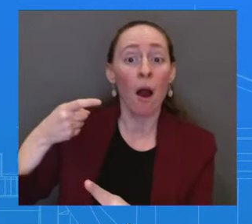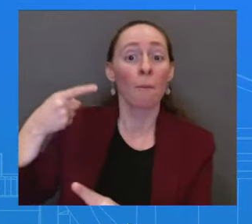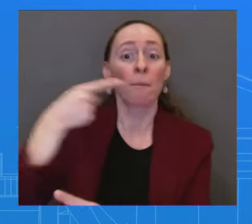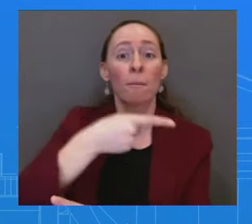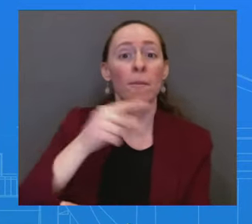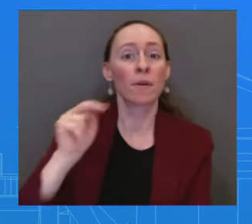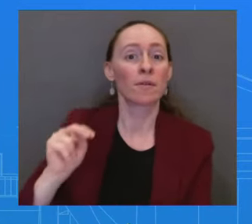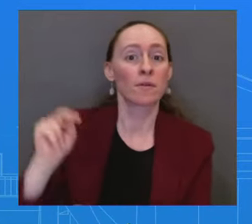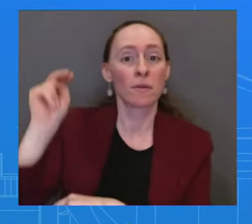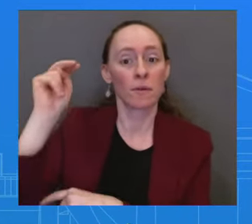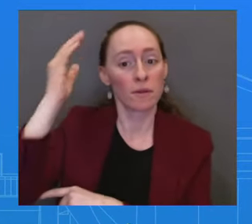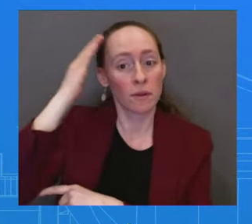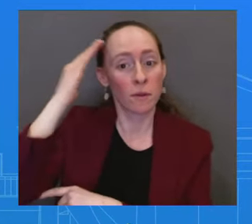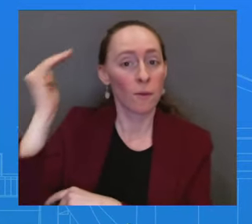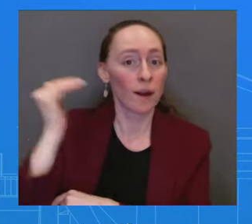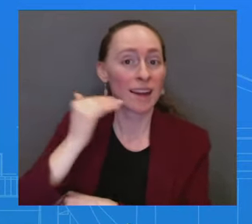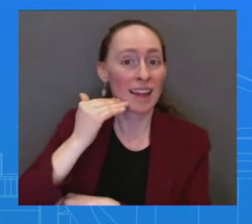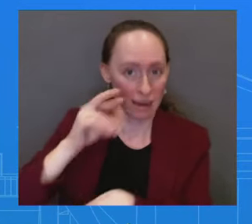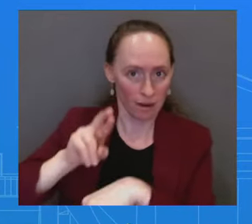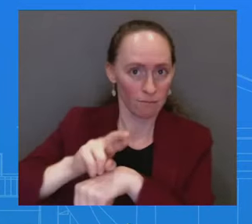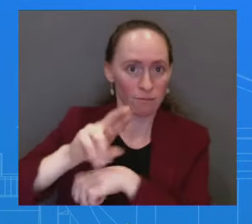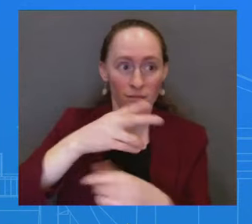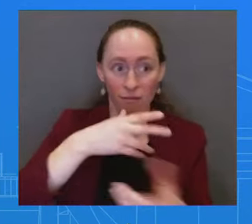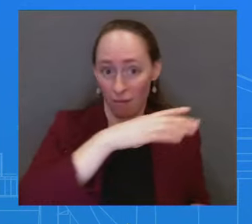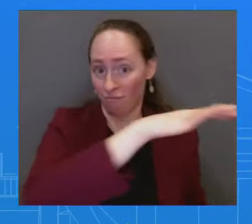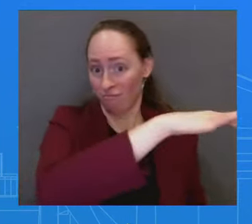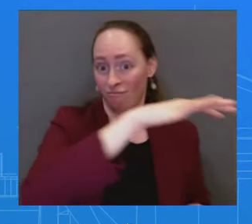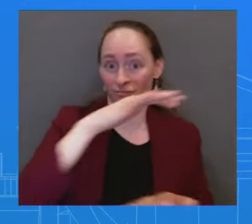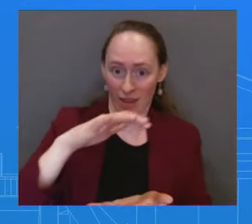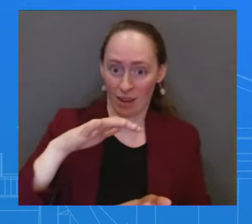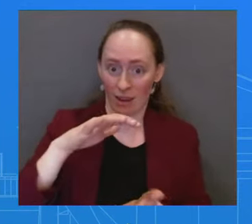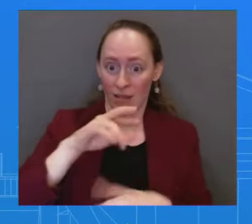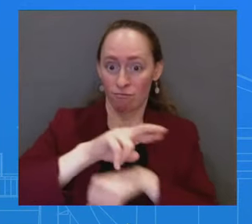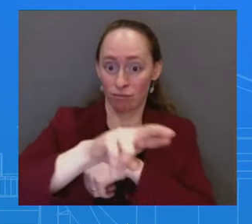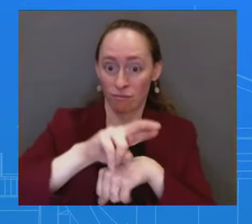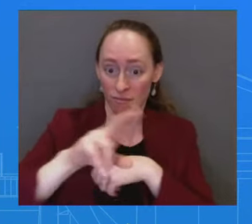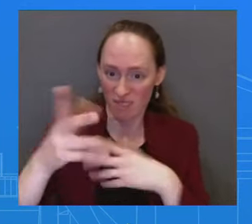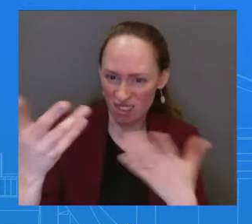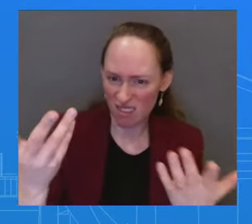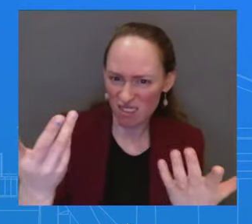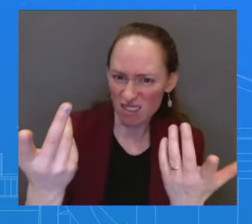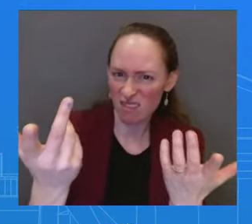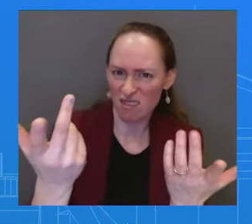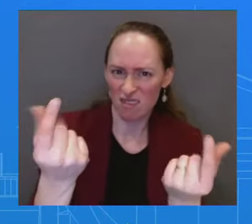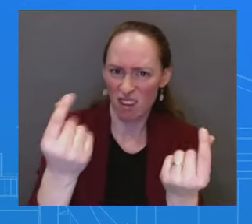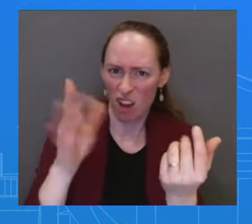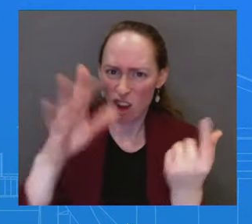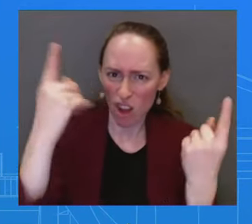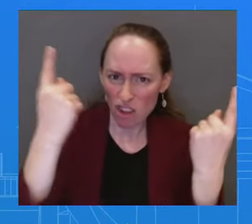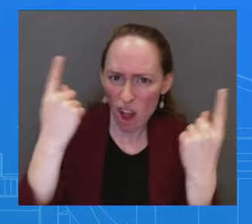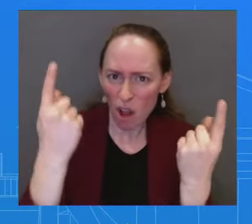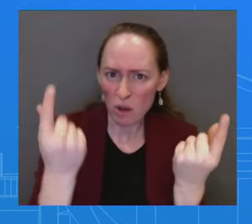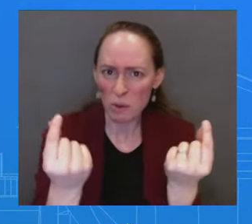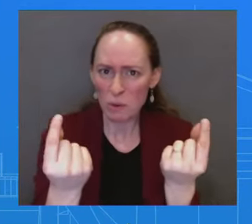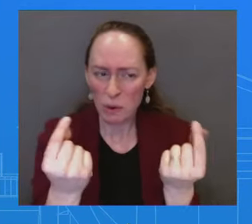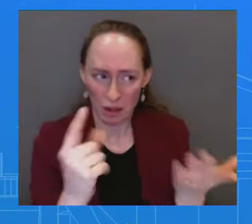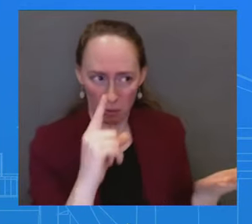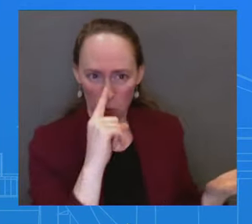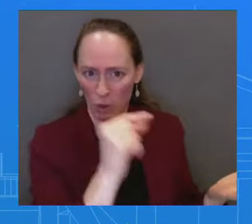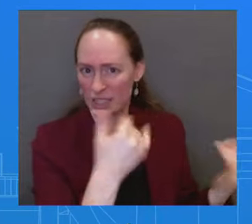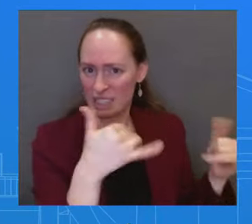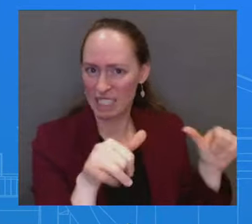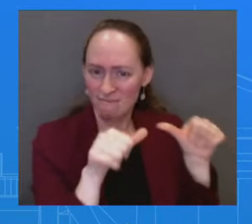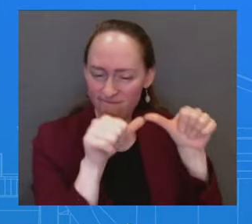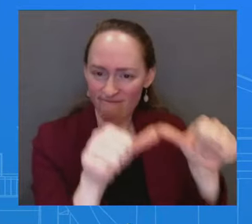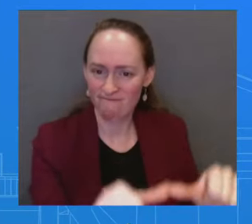North Korea? Well, what's concerning to us is this increasing